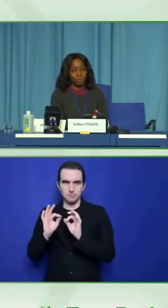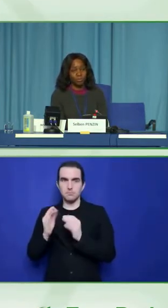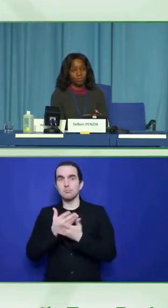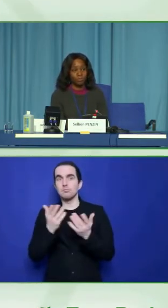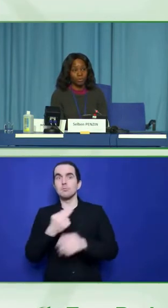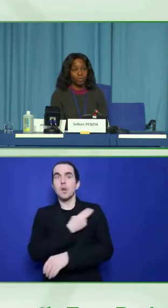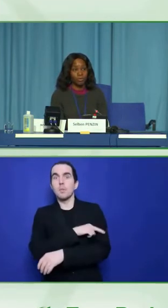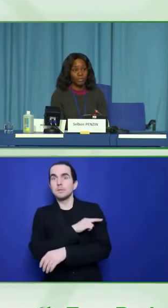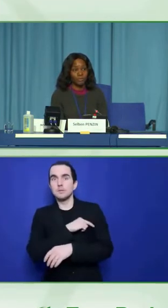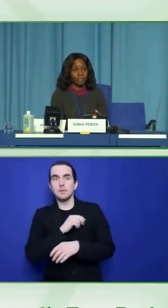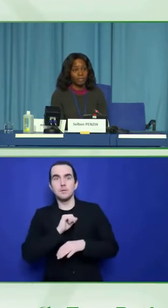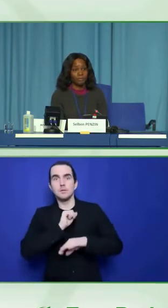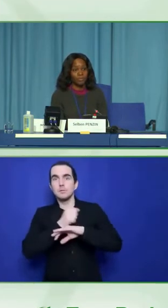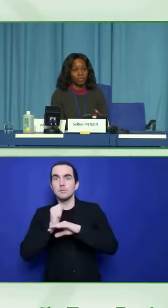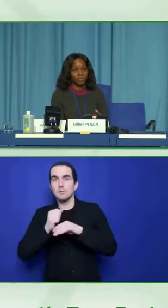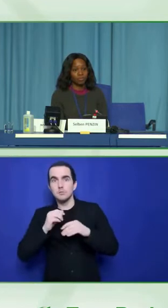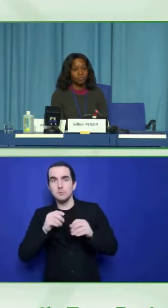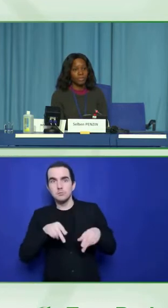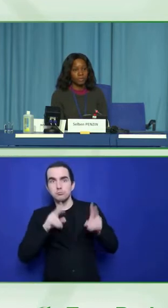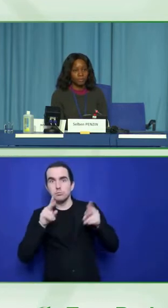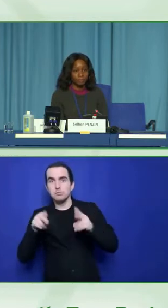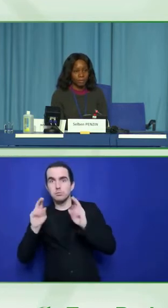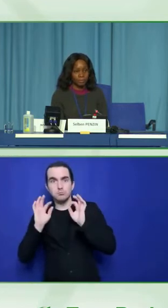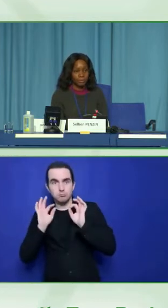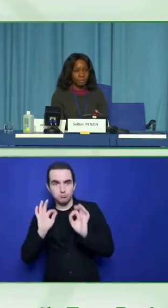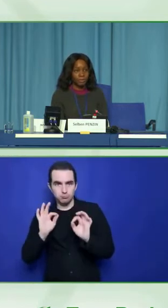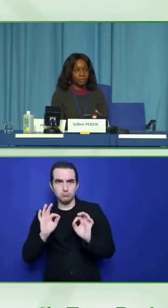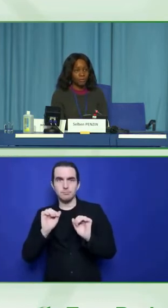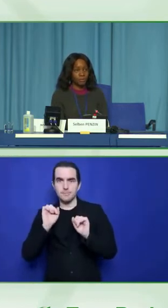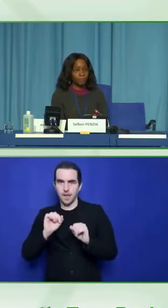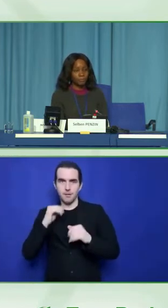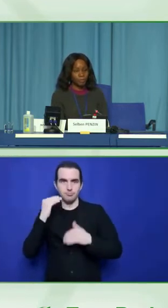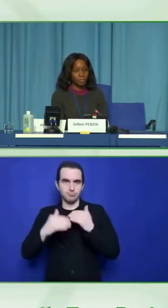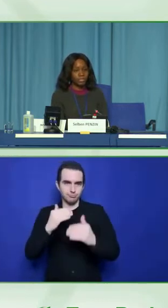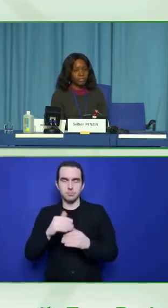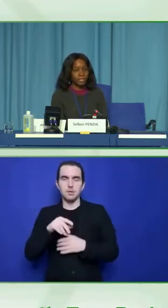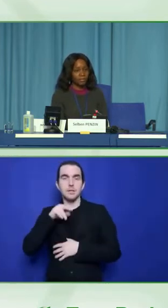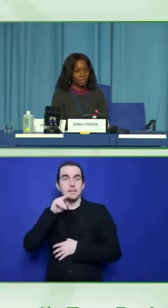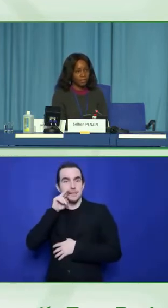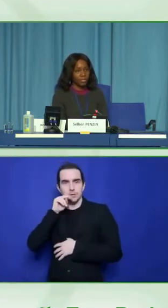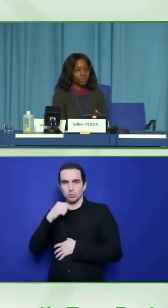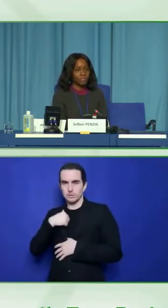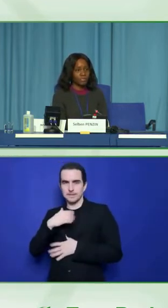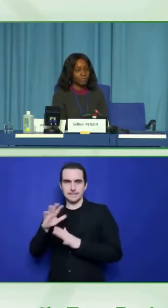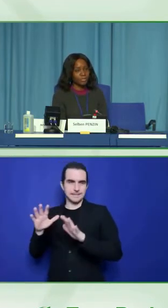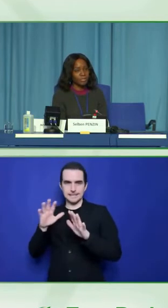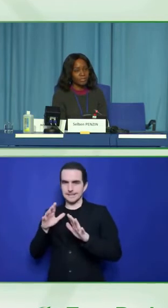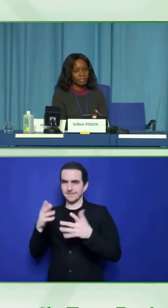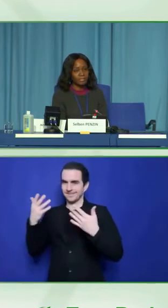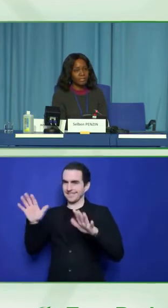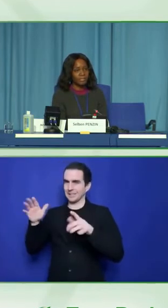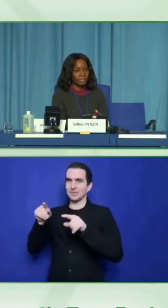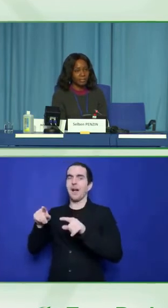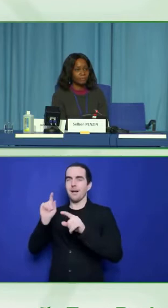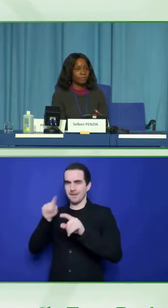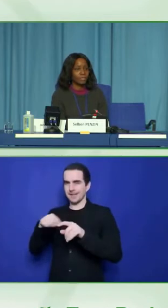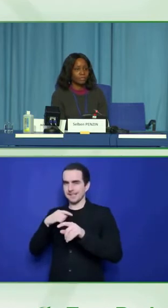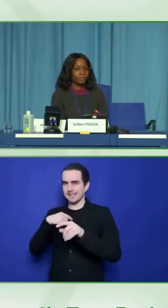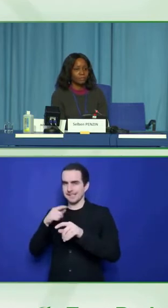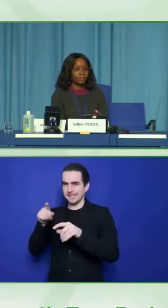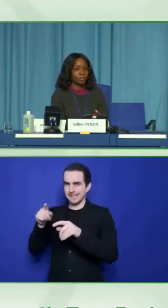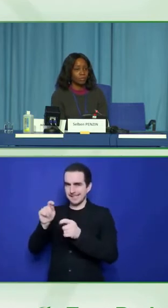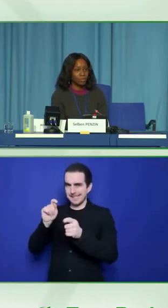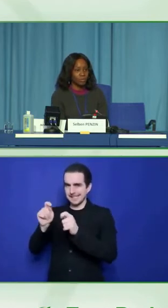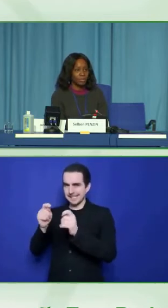much more cost effective to develop buildings at the scratch with disability standards than